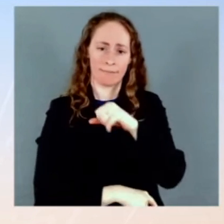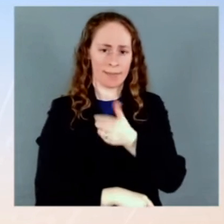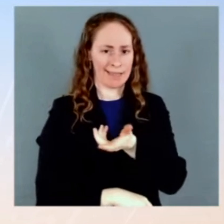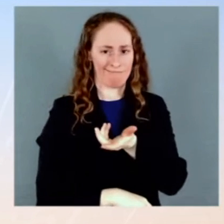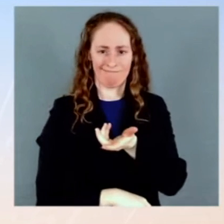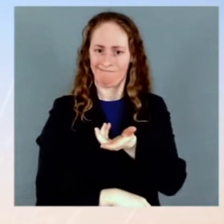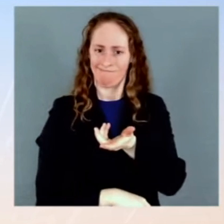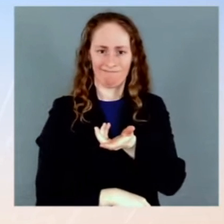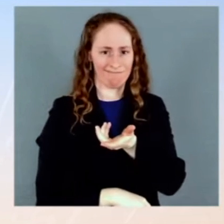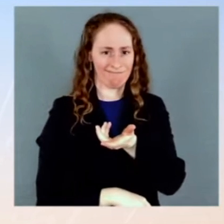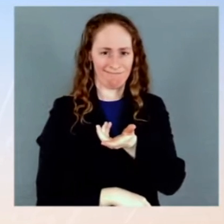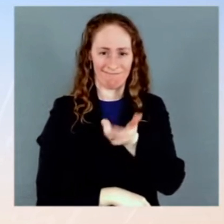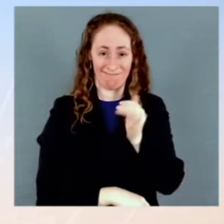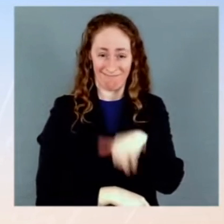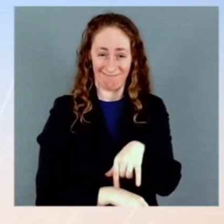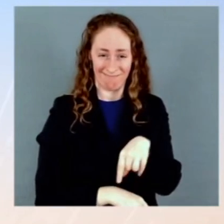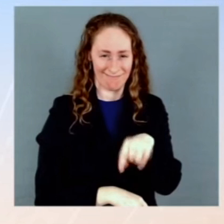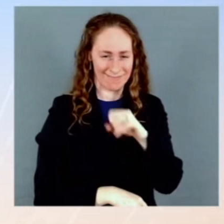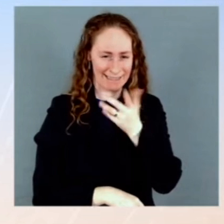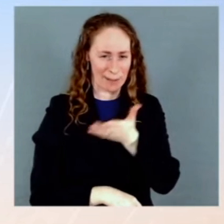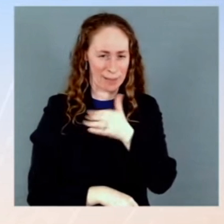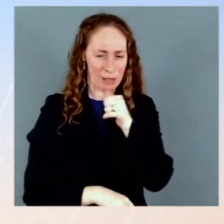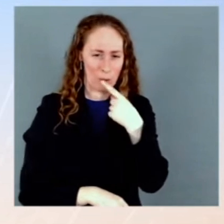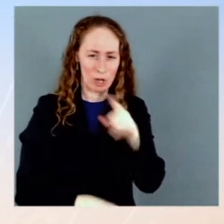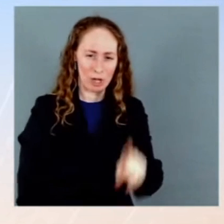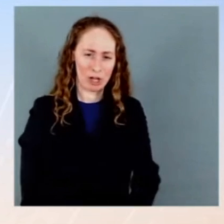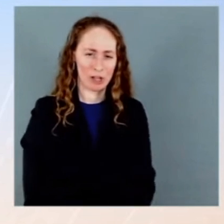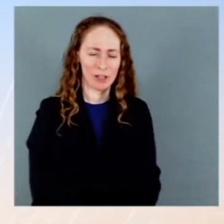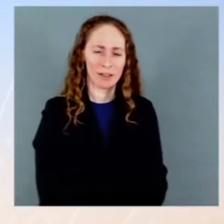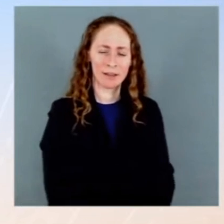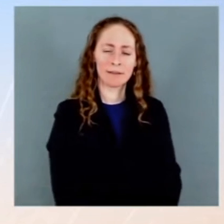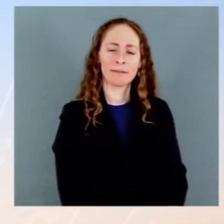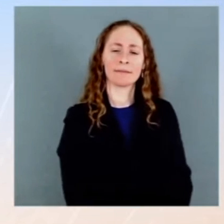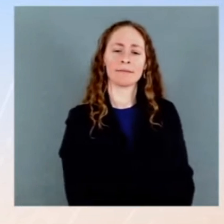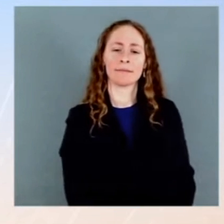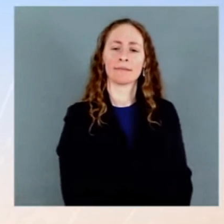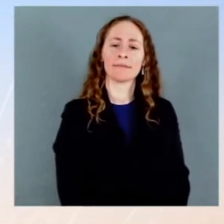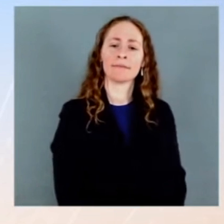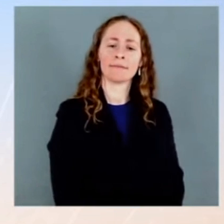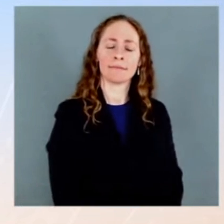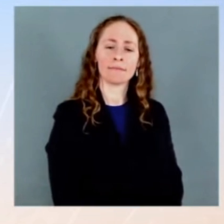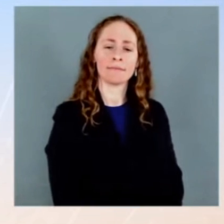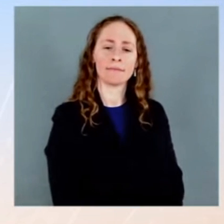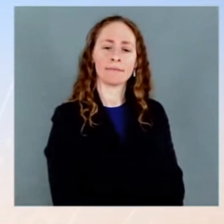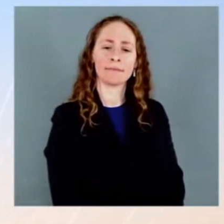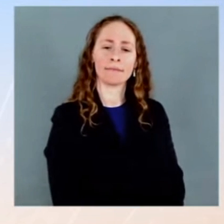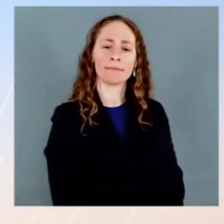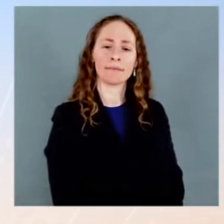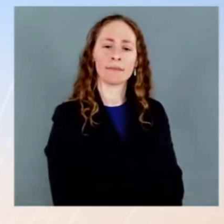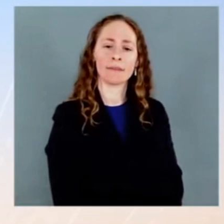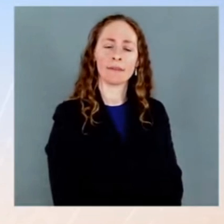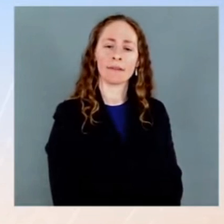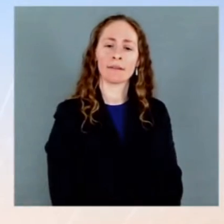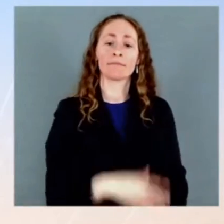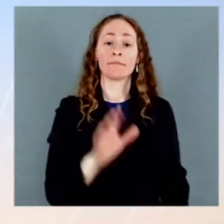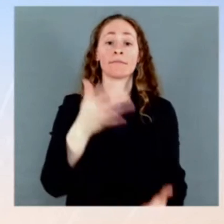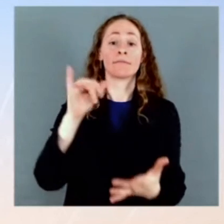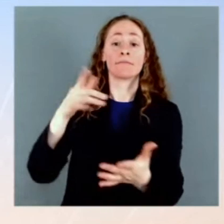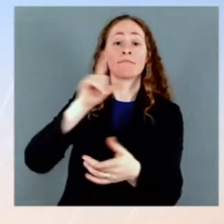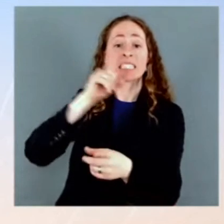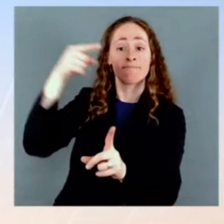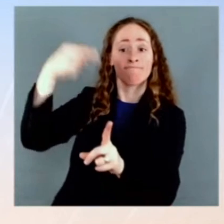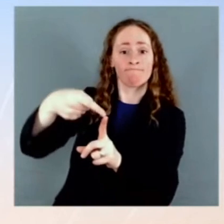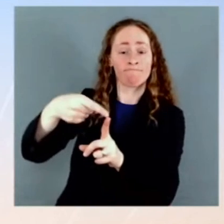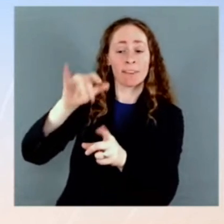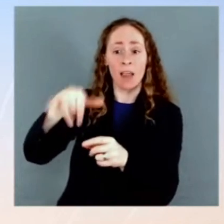what they need for these communities have the assistance and the funding they need. And that's what we're working around the clock on. So the final one would be, just in the last week,